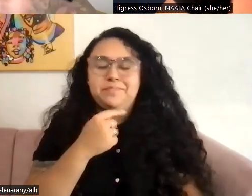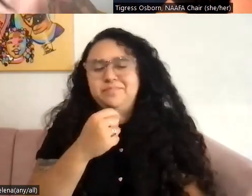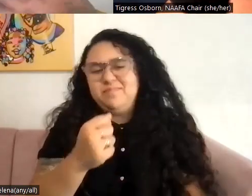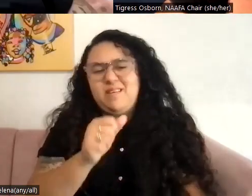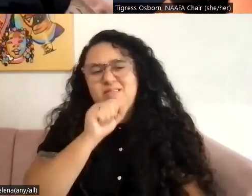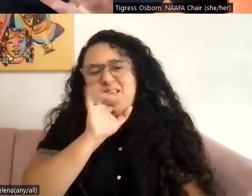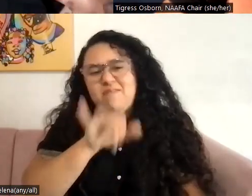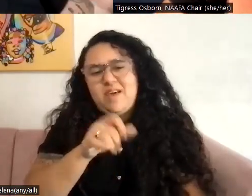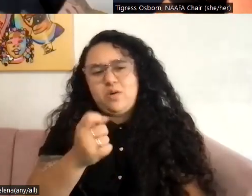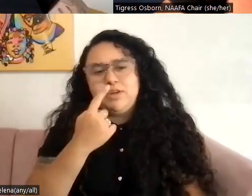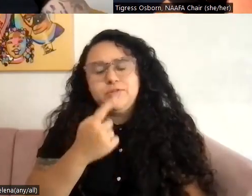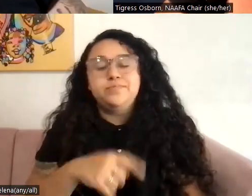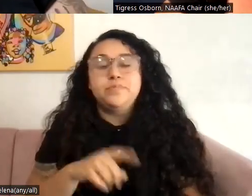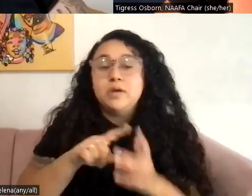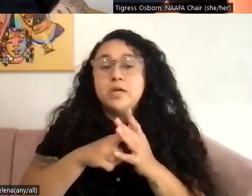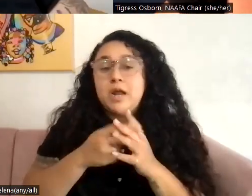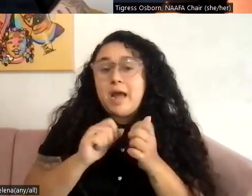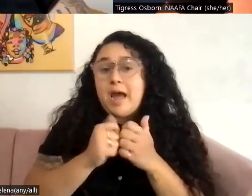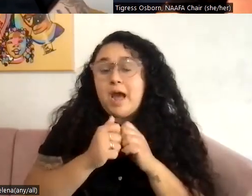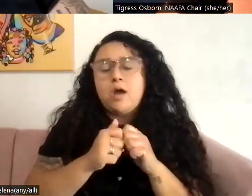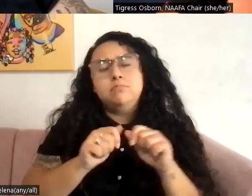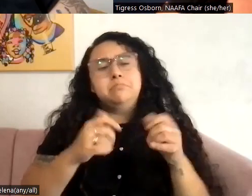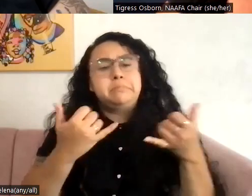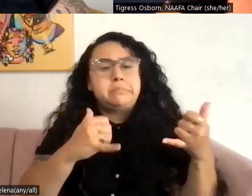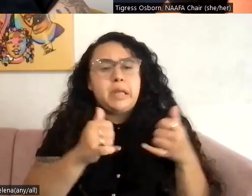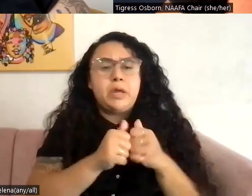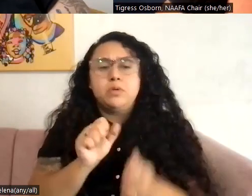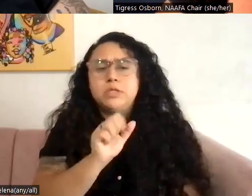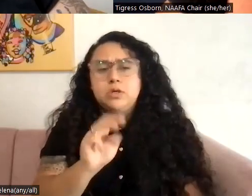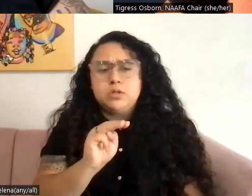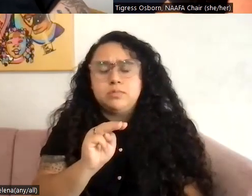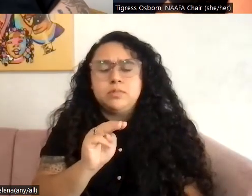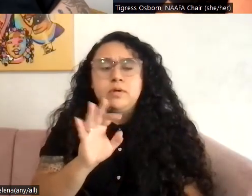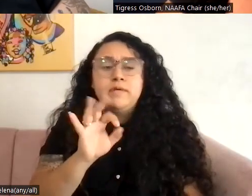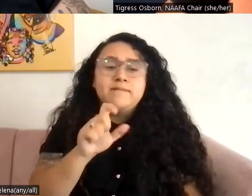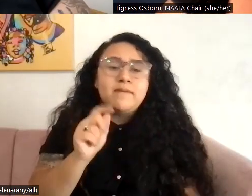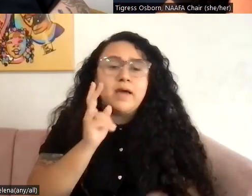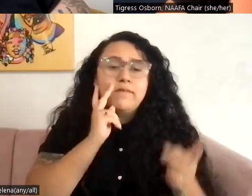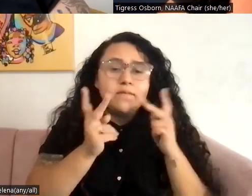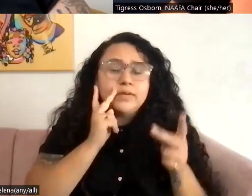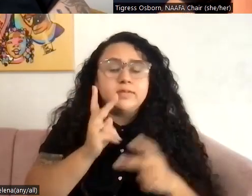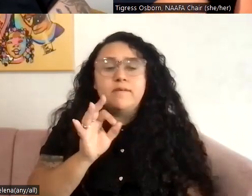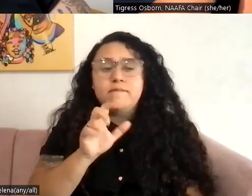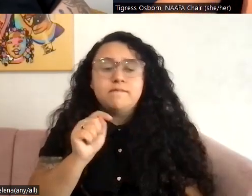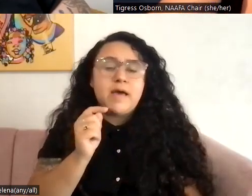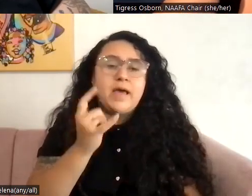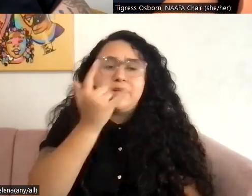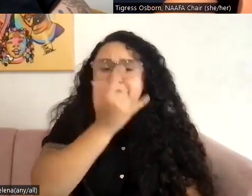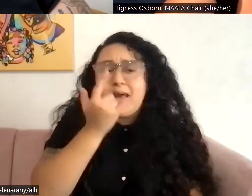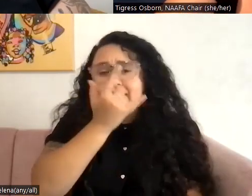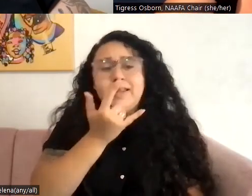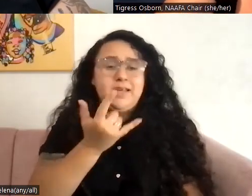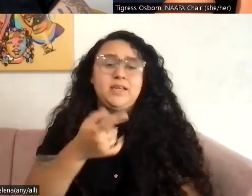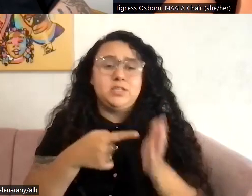really just being playful with social media and, and I think fat visibility, fat vanity, like showing people